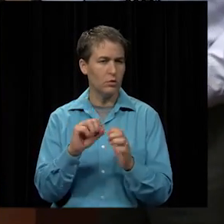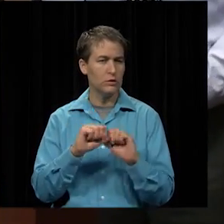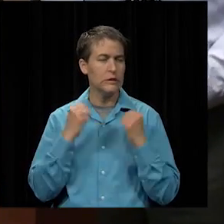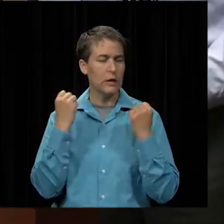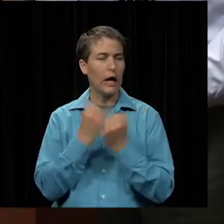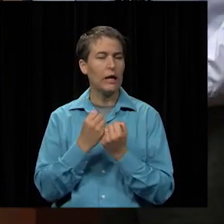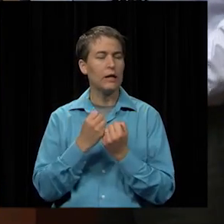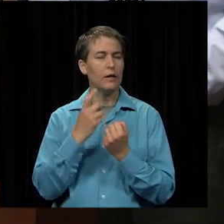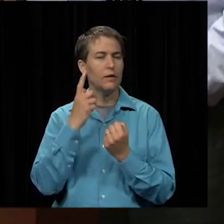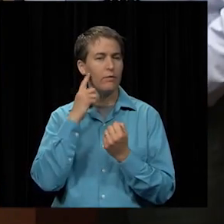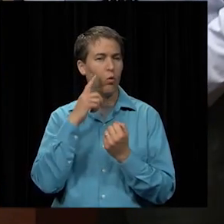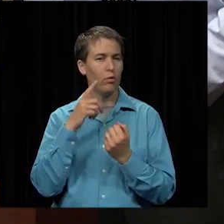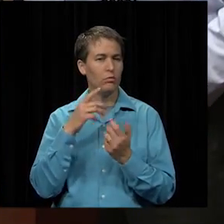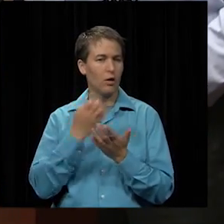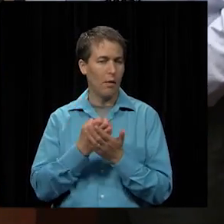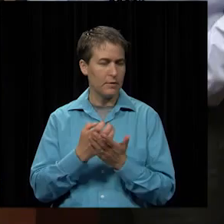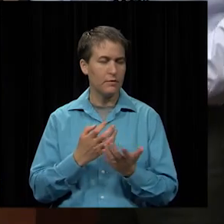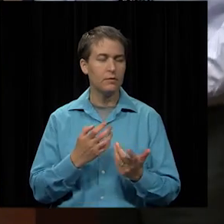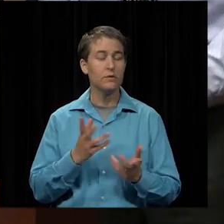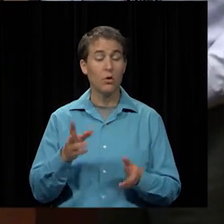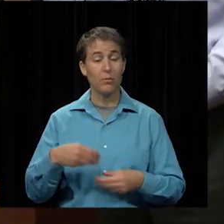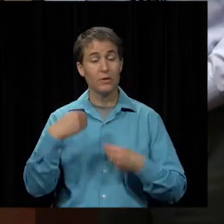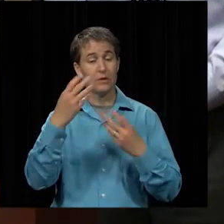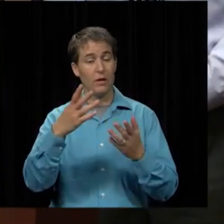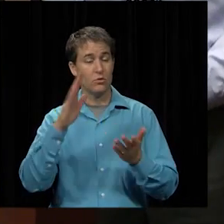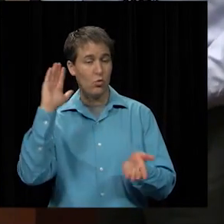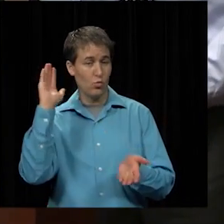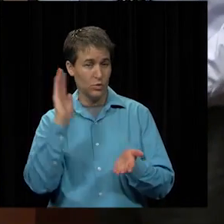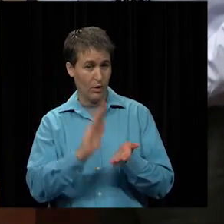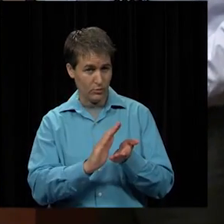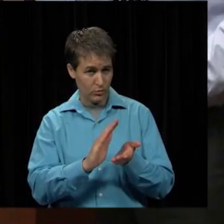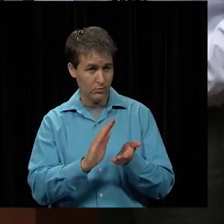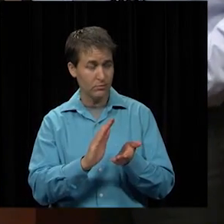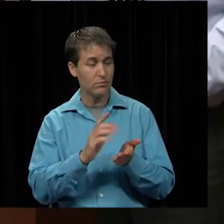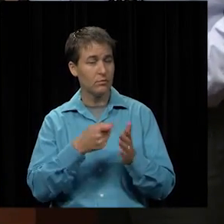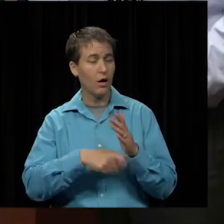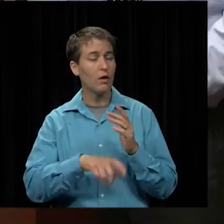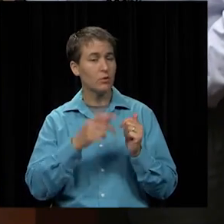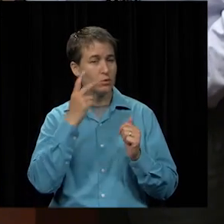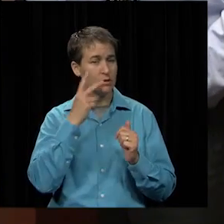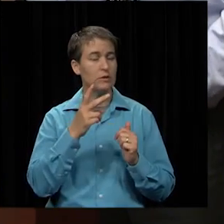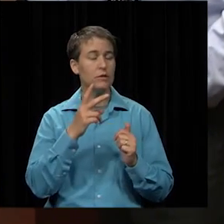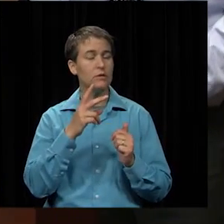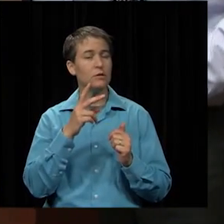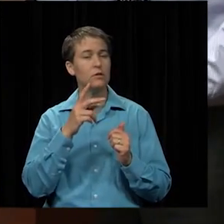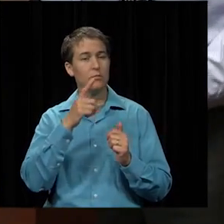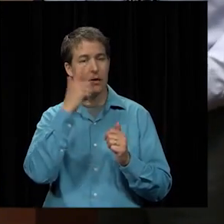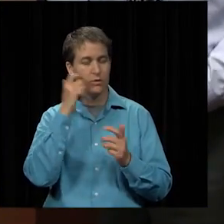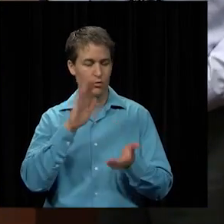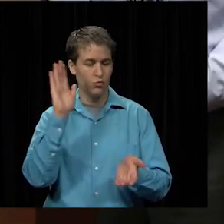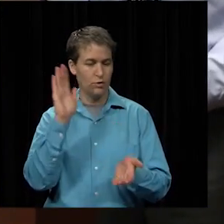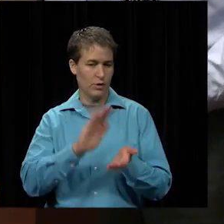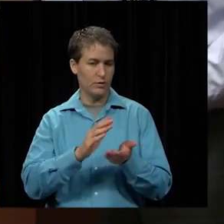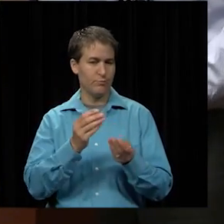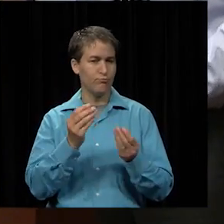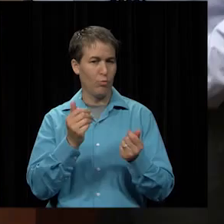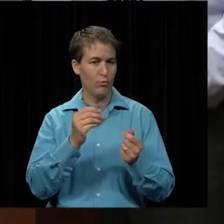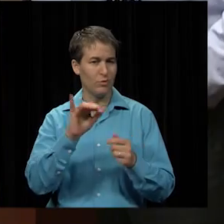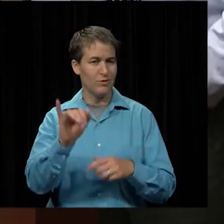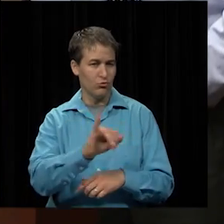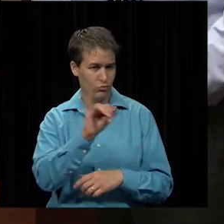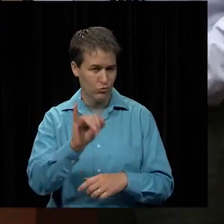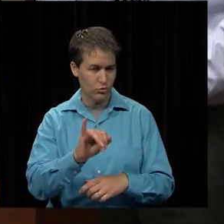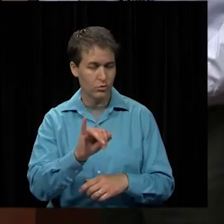and presented for renewal, is a reduction that we've seen, primarily driven on the reduction in the property insurance,